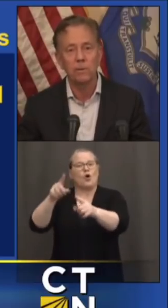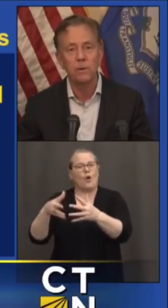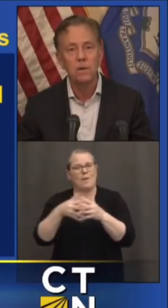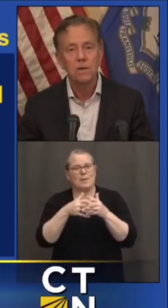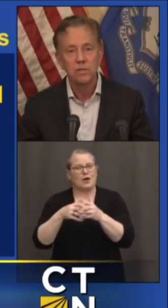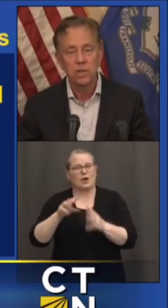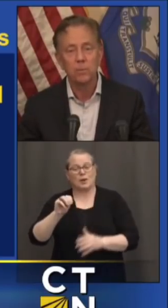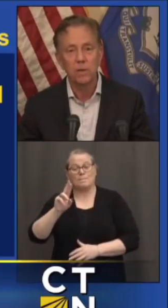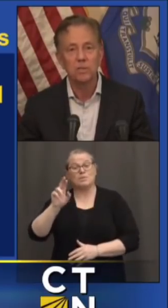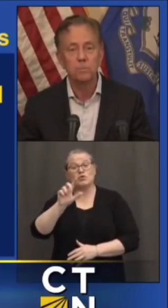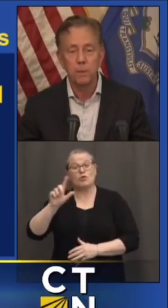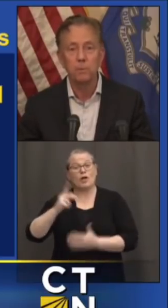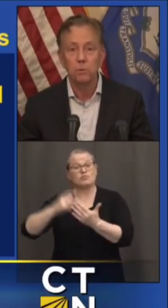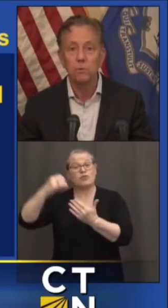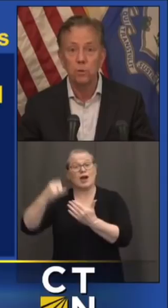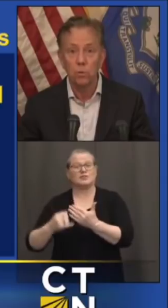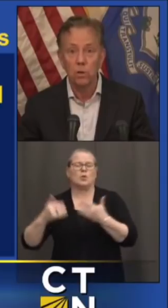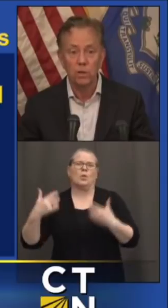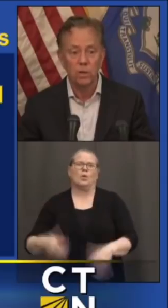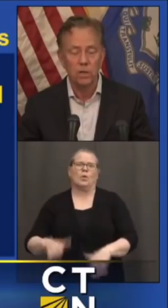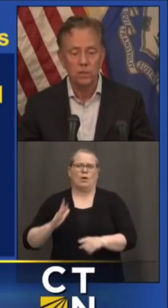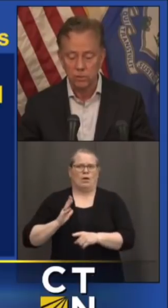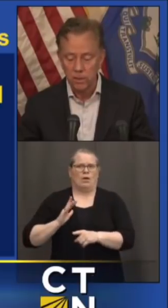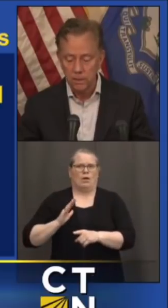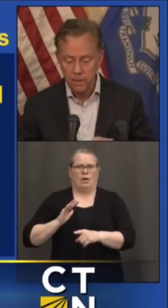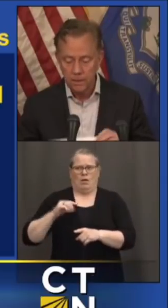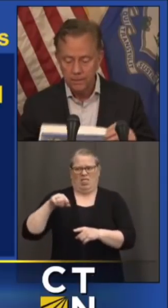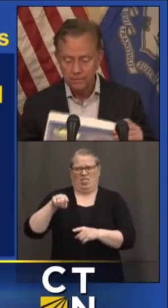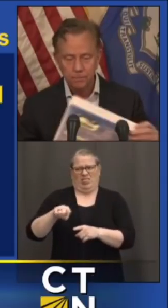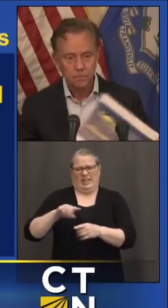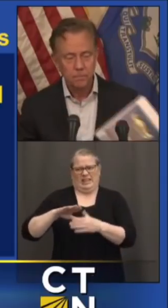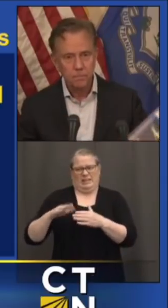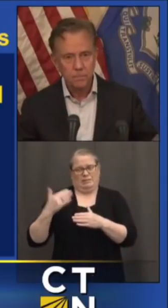remarkable. Celebrates people who do the work in our country.